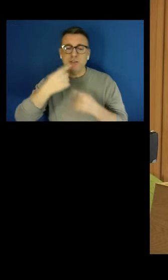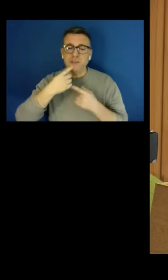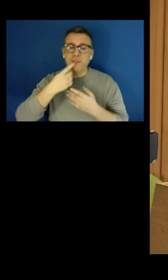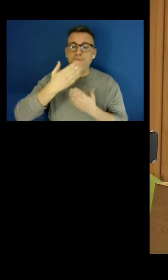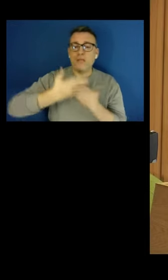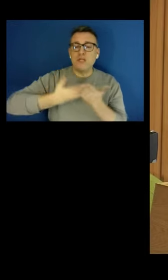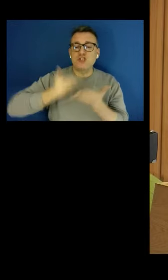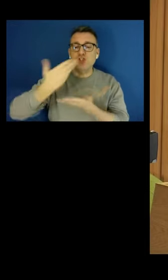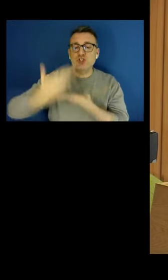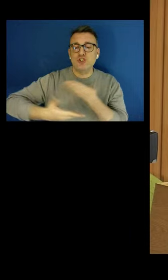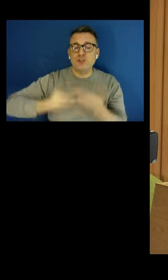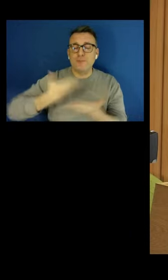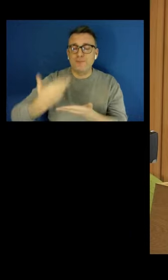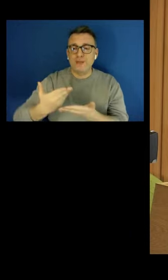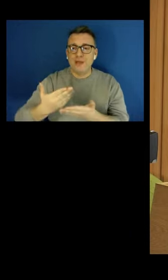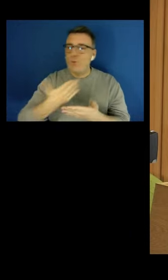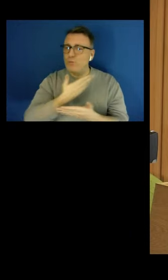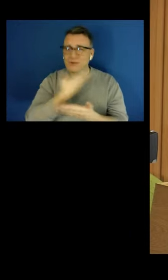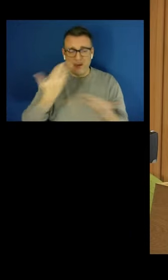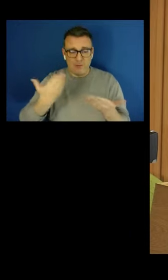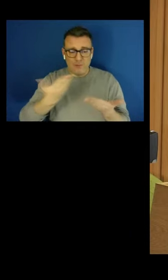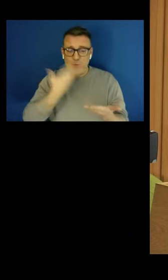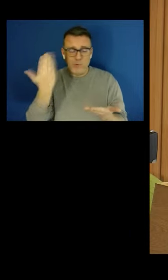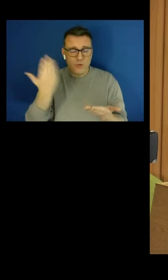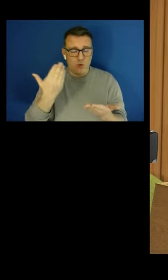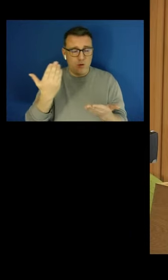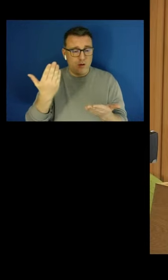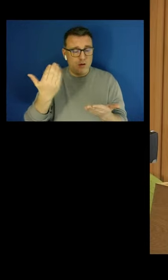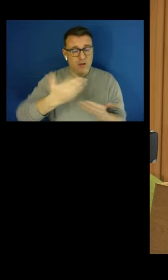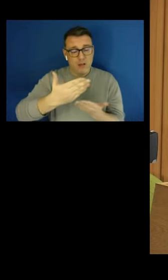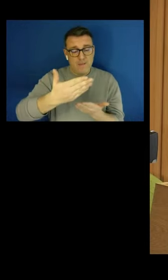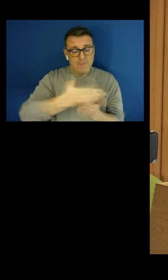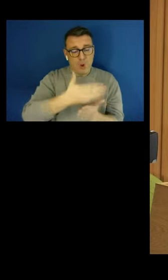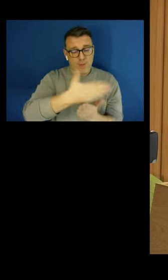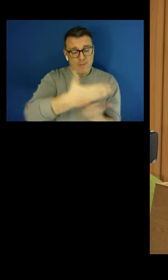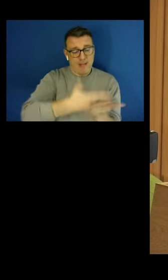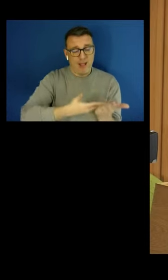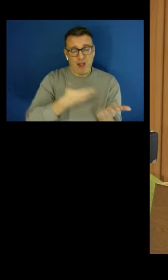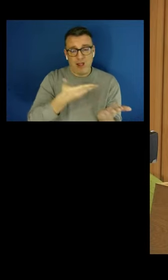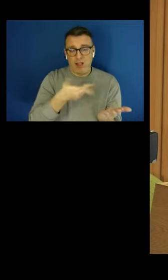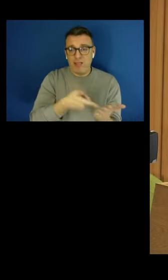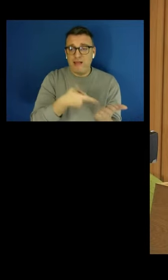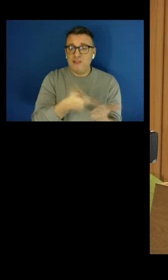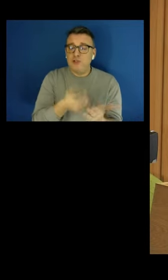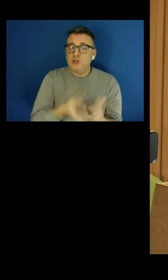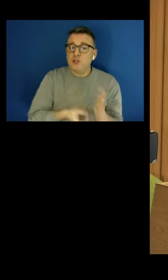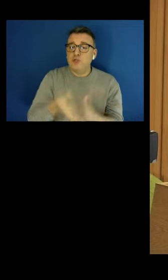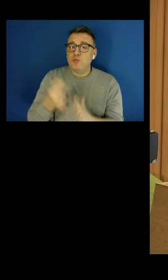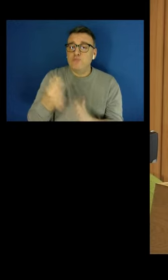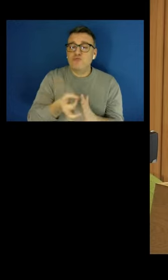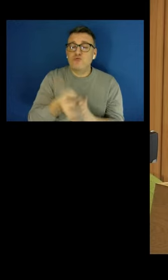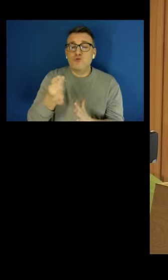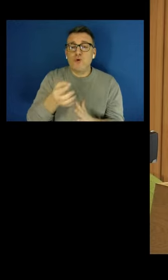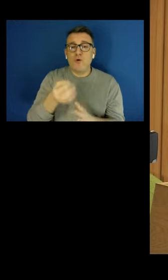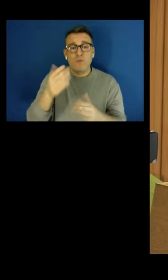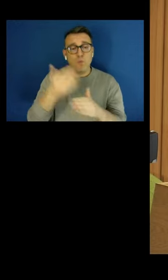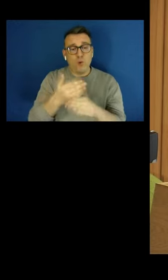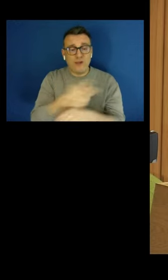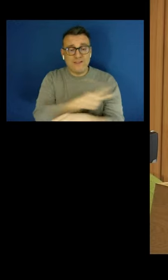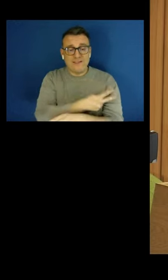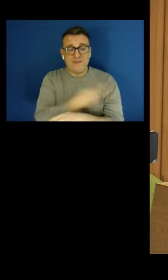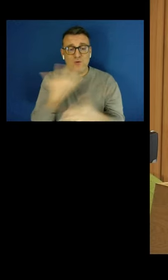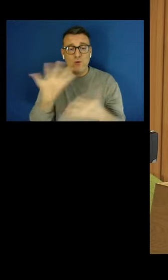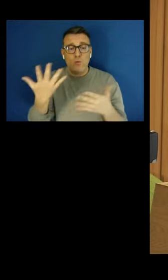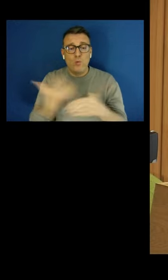working in the gig economy. And there was no mention of that bill in the King's speech this week, so presumably we're not going to get it in the next